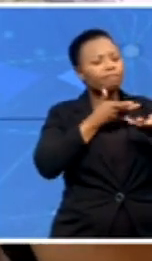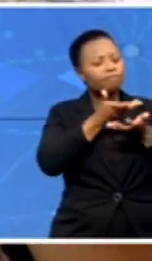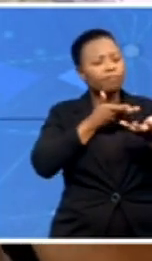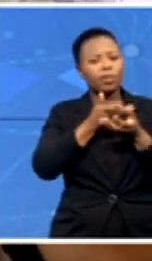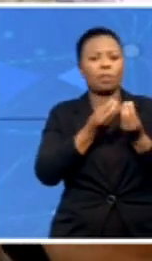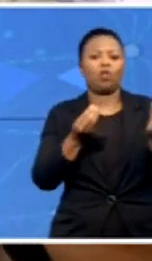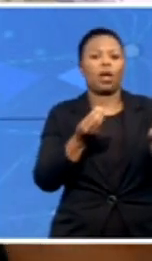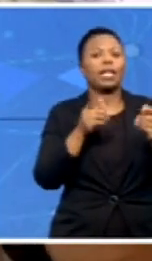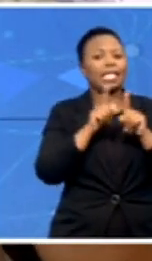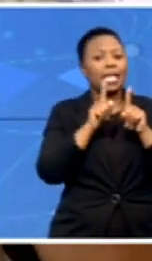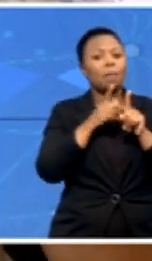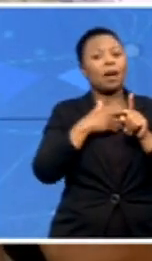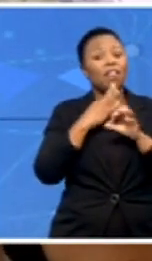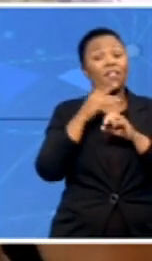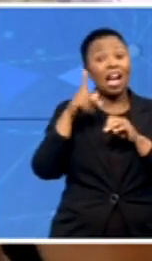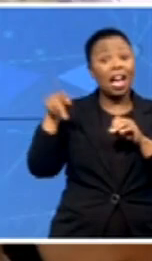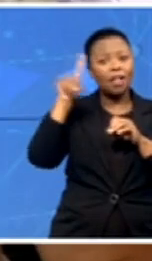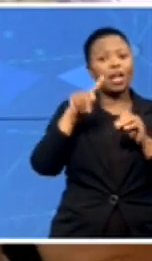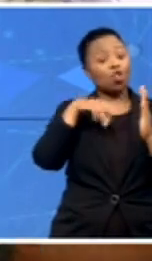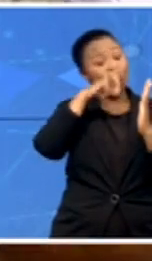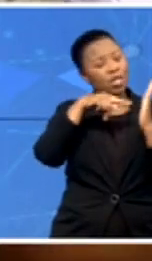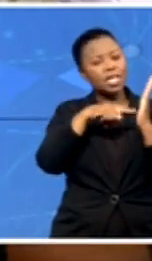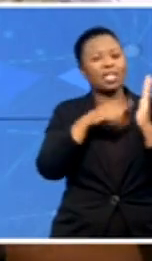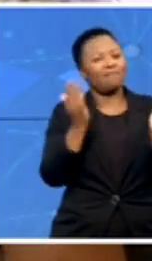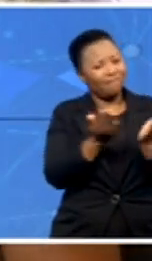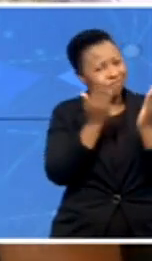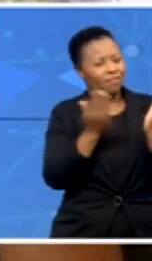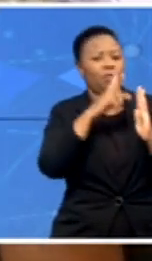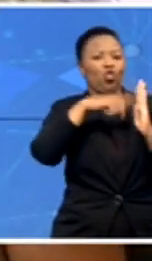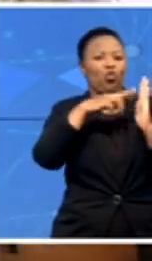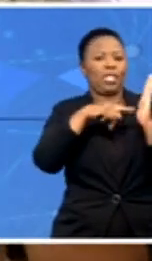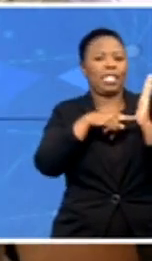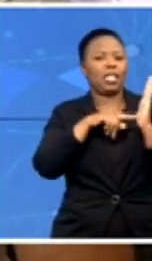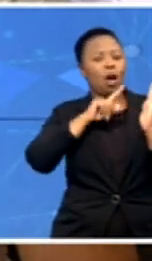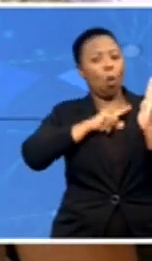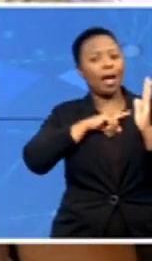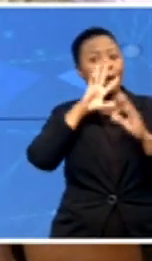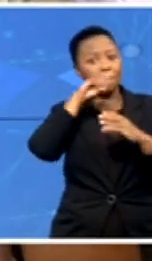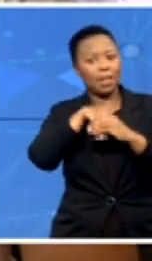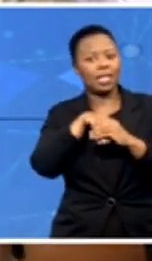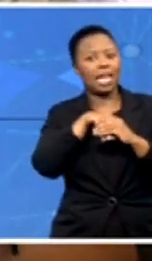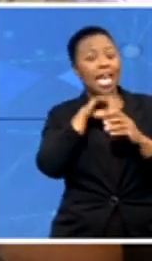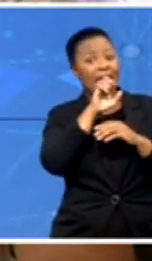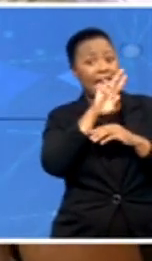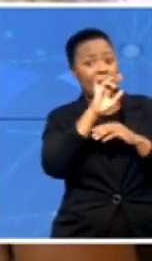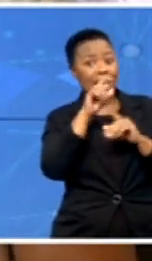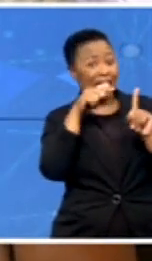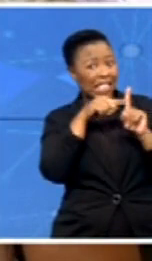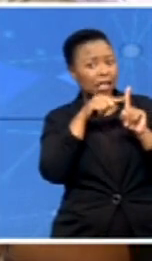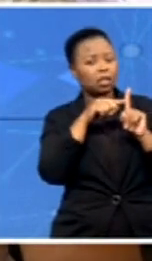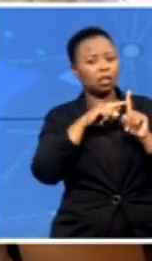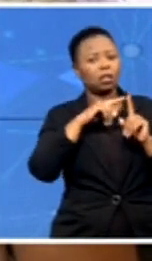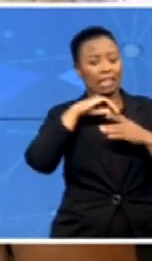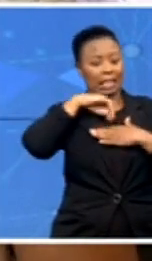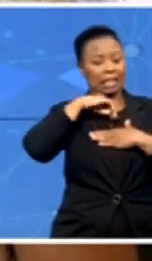encourage reading. Reading is a big part of what developed Erin's insight and intellect and the desire to